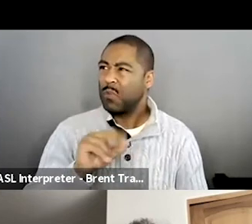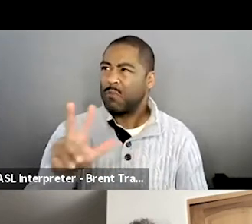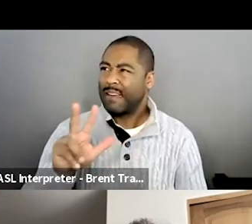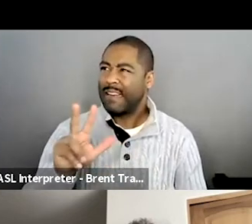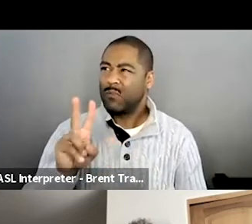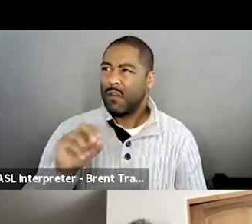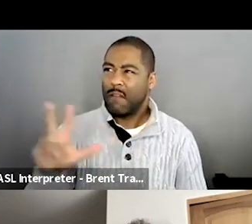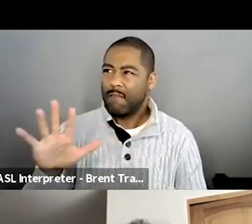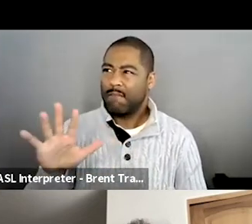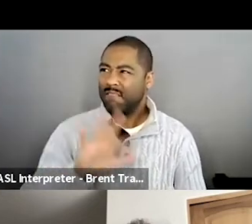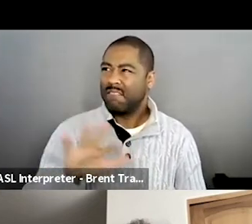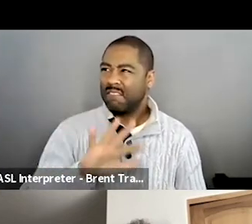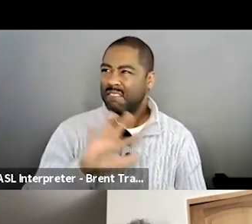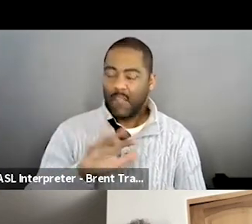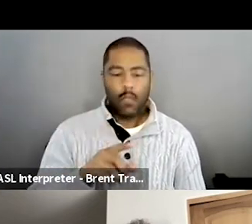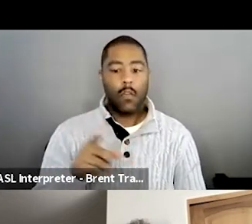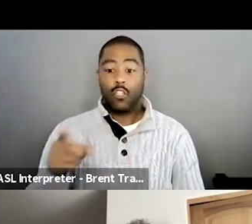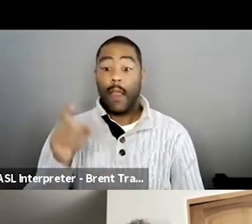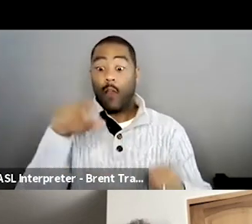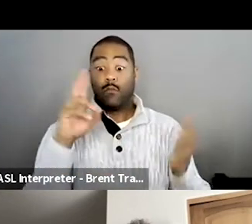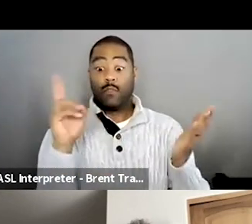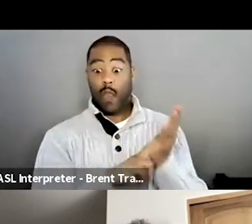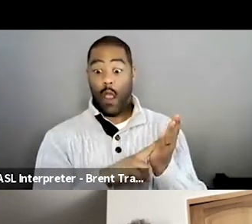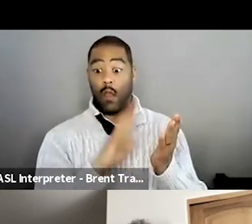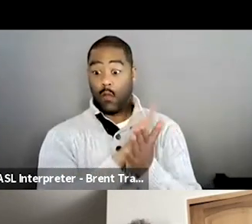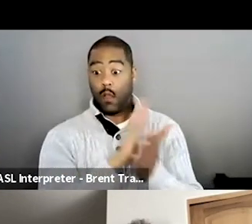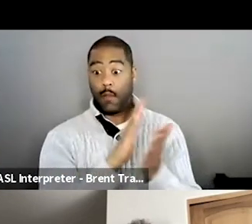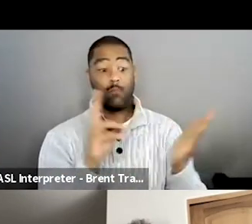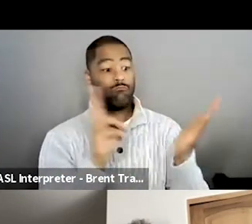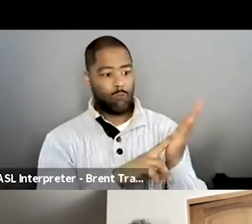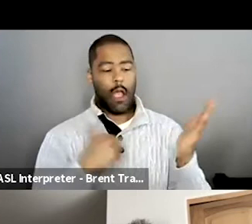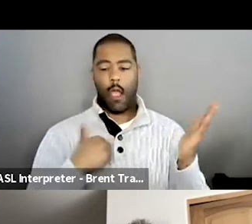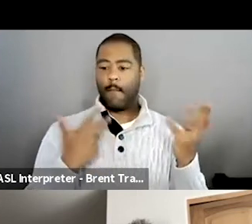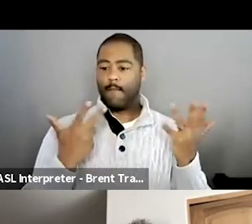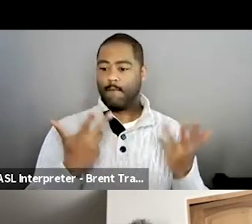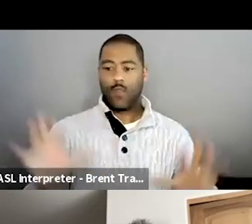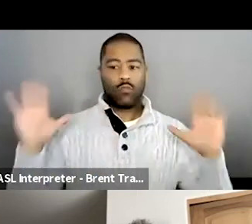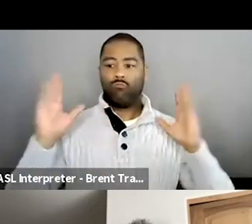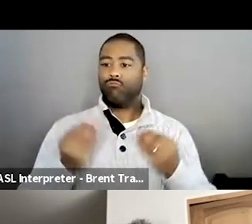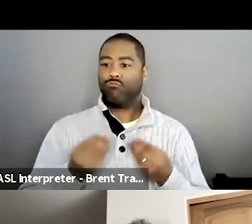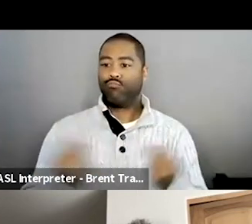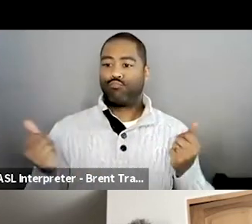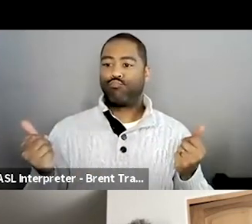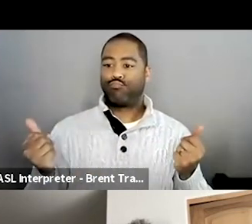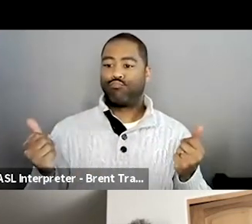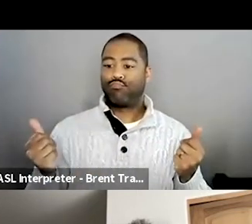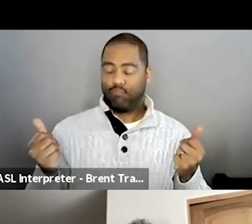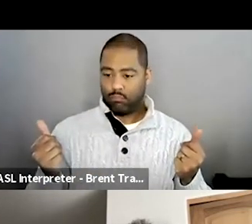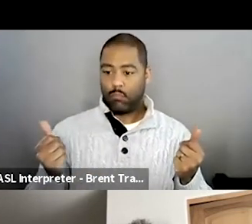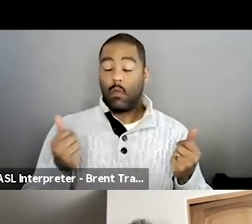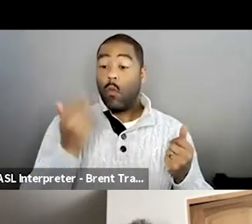stated that she was rehabilitated in order to work. They refused to allow her to work, um, full time